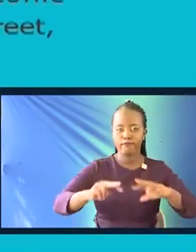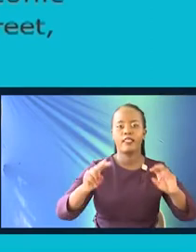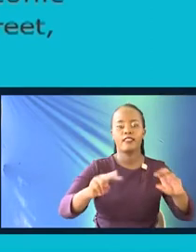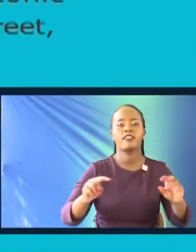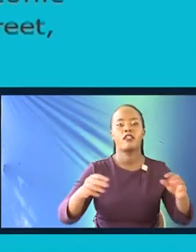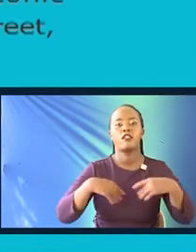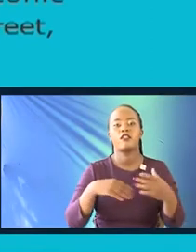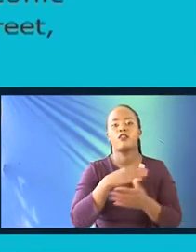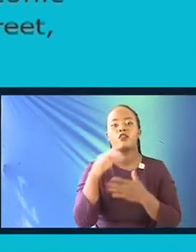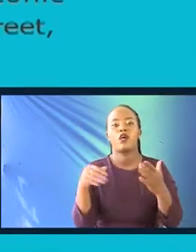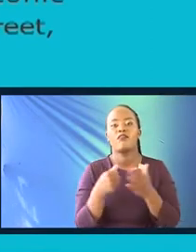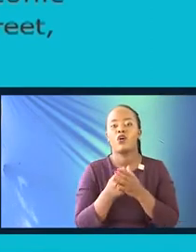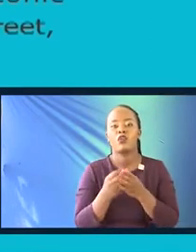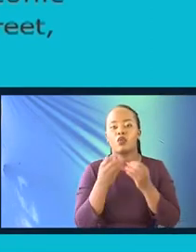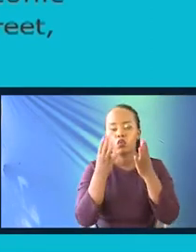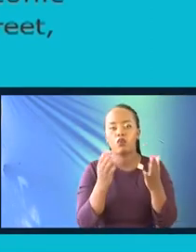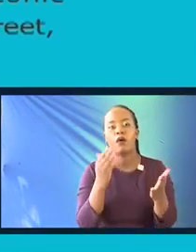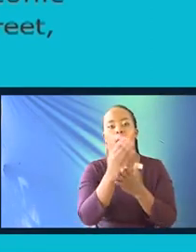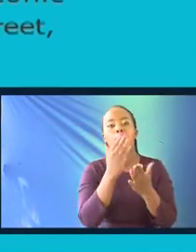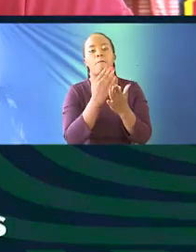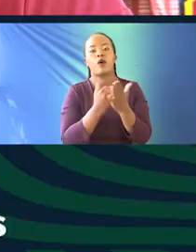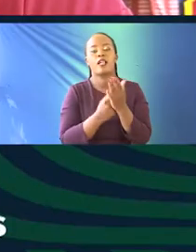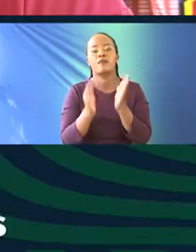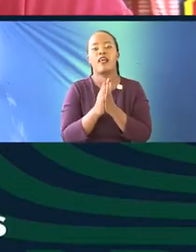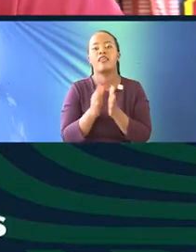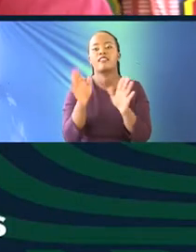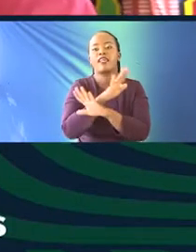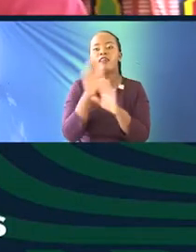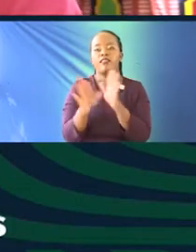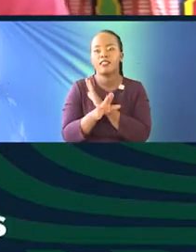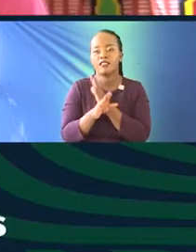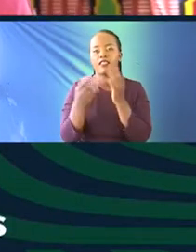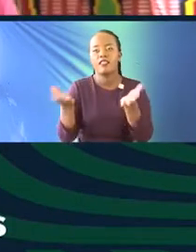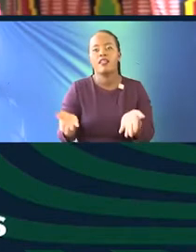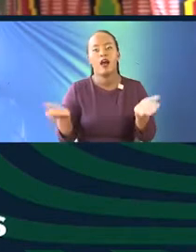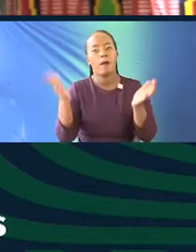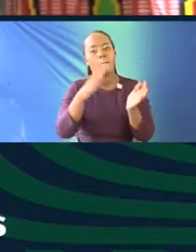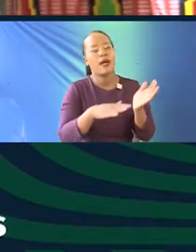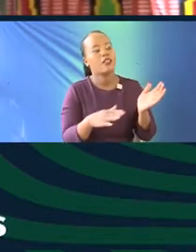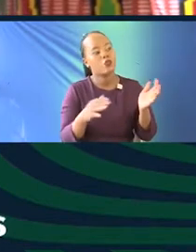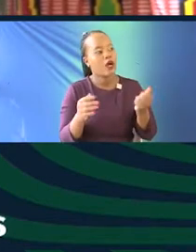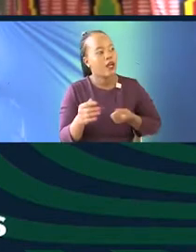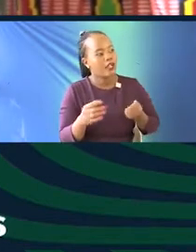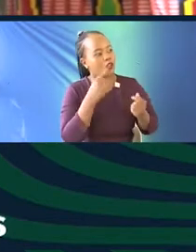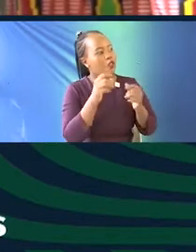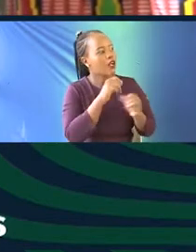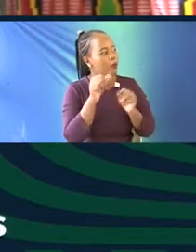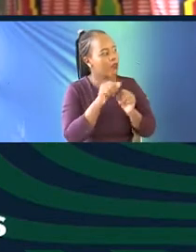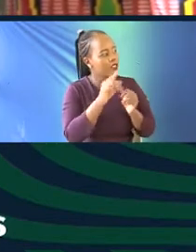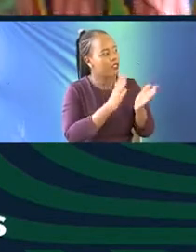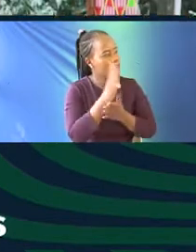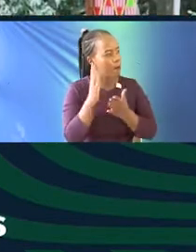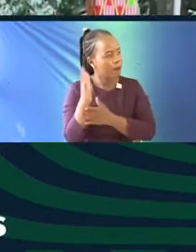it inform all our programming and everything else that we're doing. I'll stop there and hand over back to Harriet so we can talk about these plans.